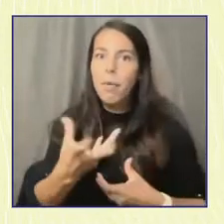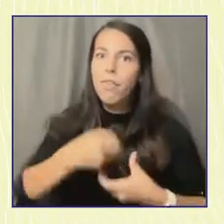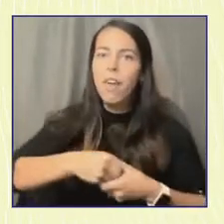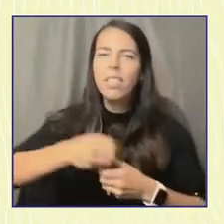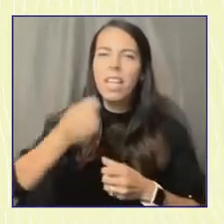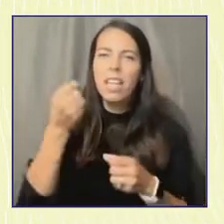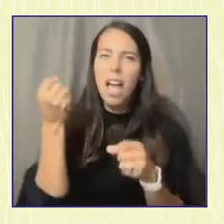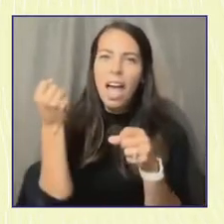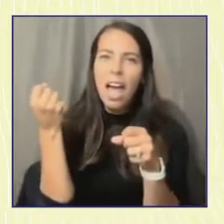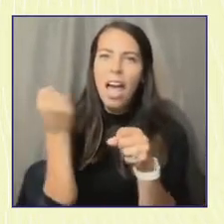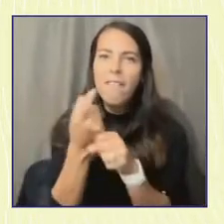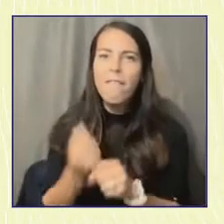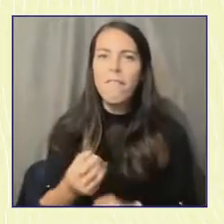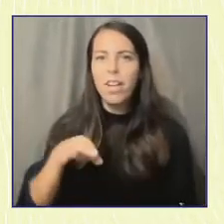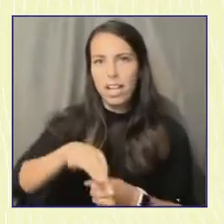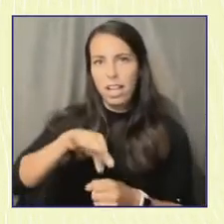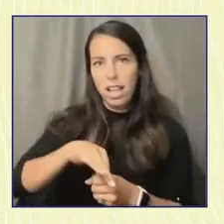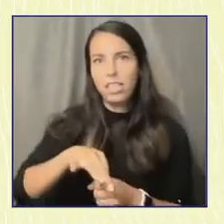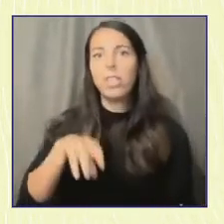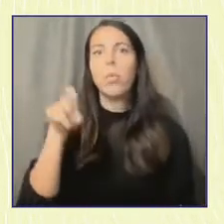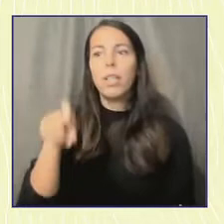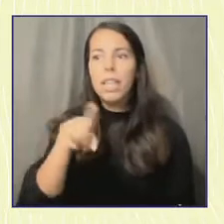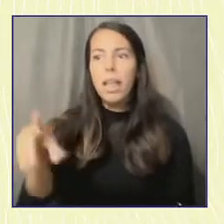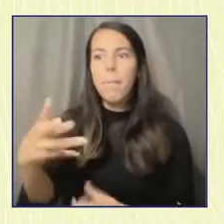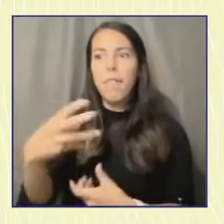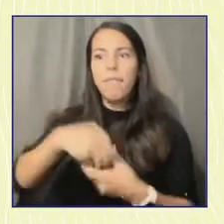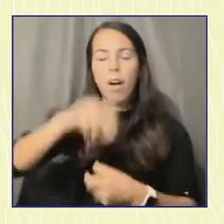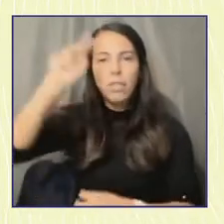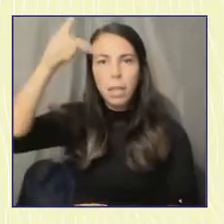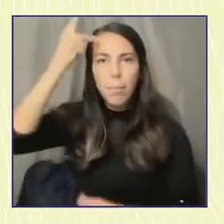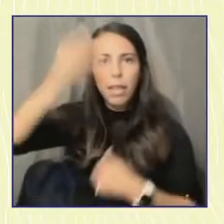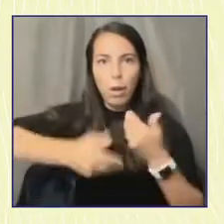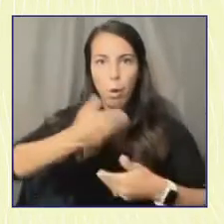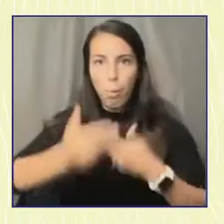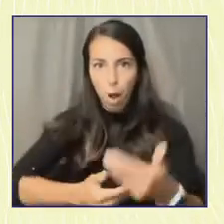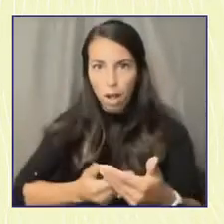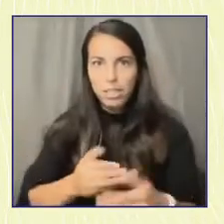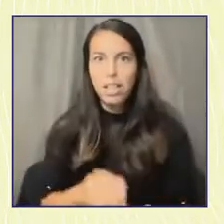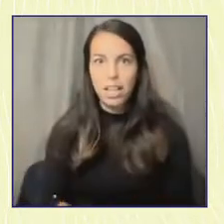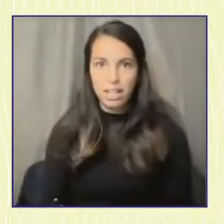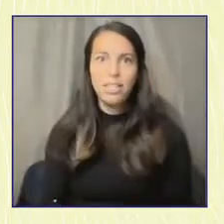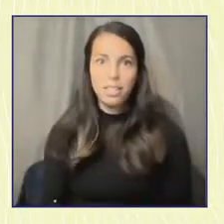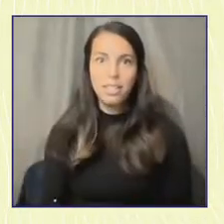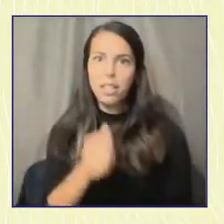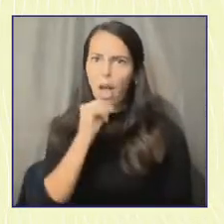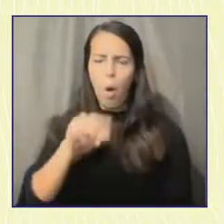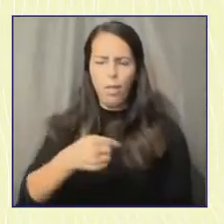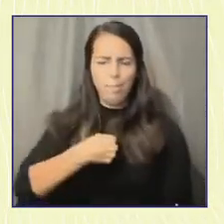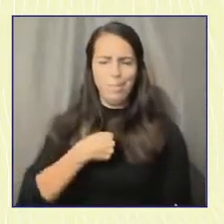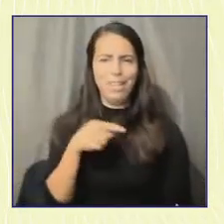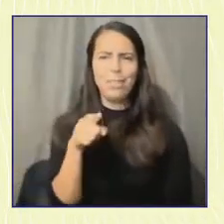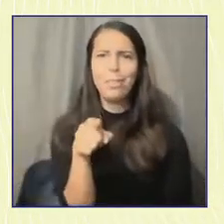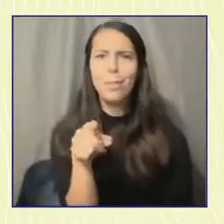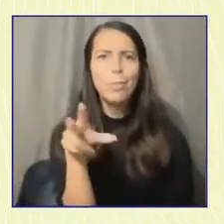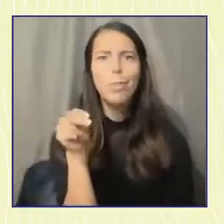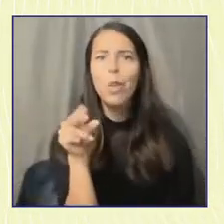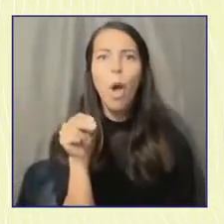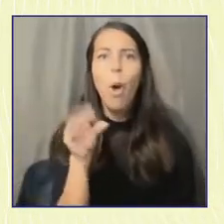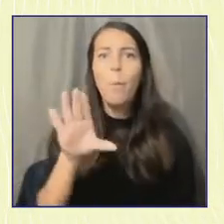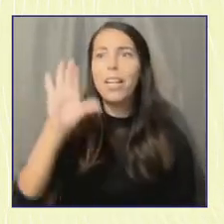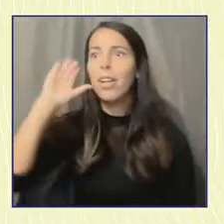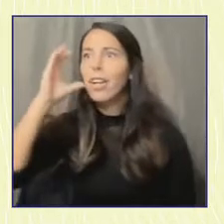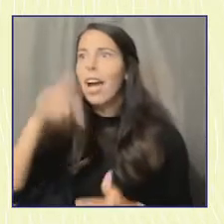process in our country. And we, as in, not just you and I, but your friends, your cousins, significant others,